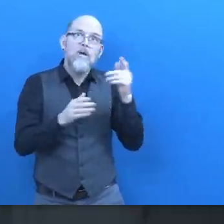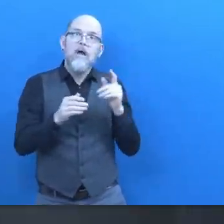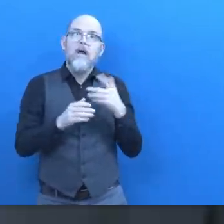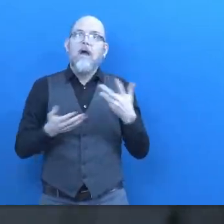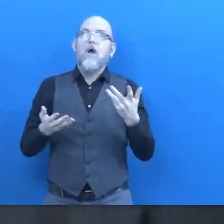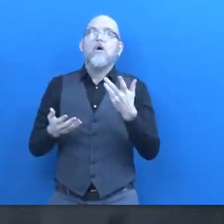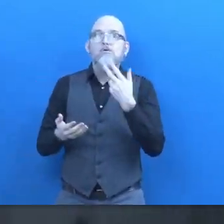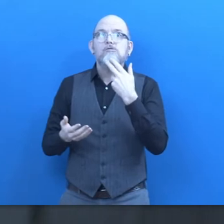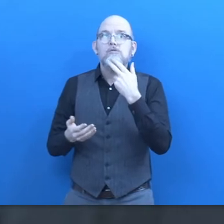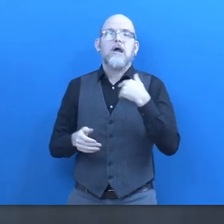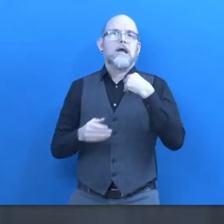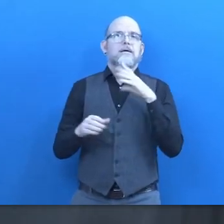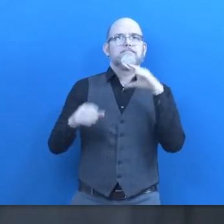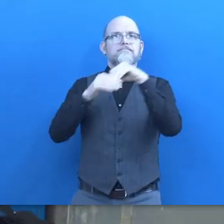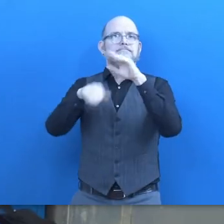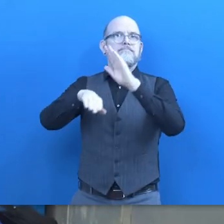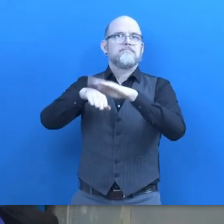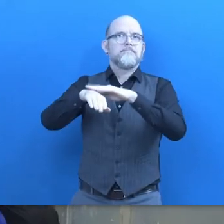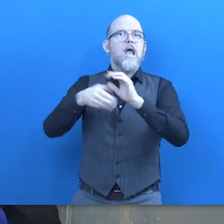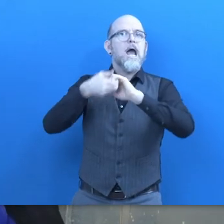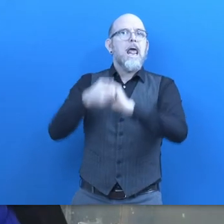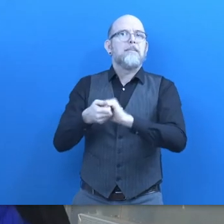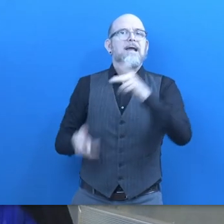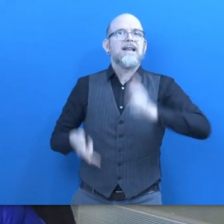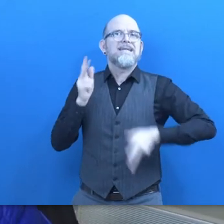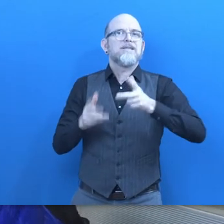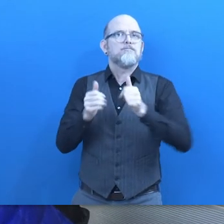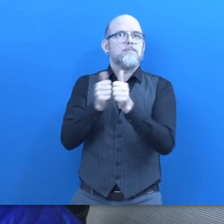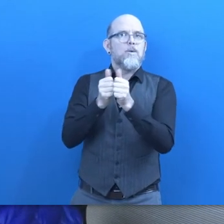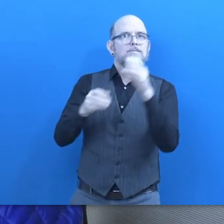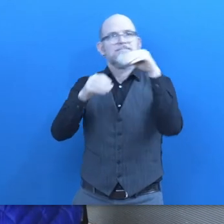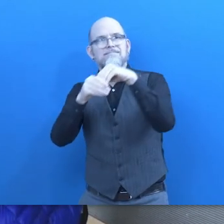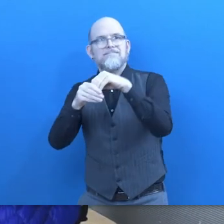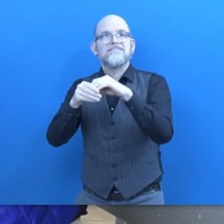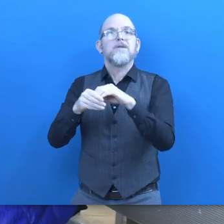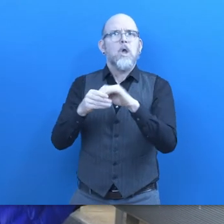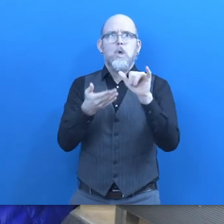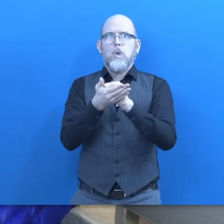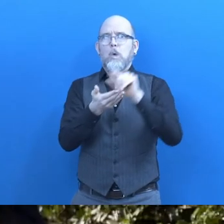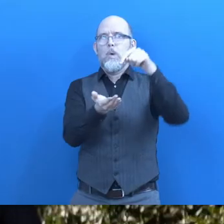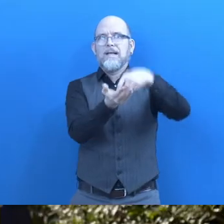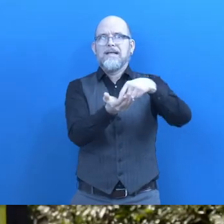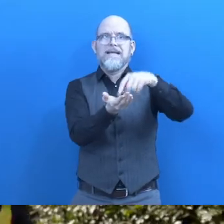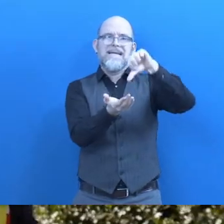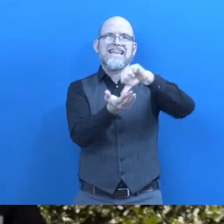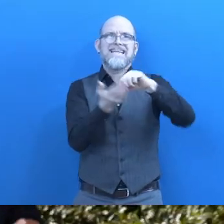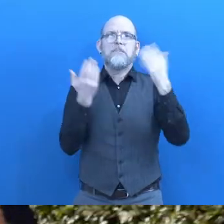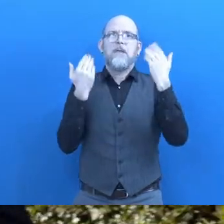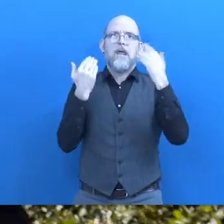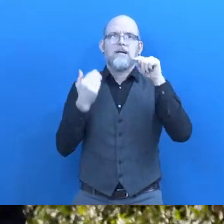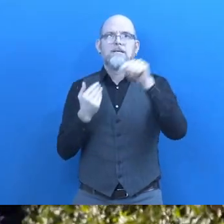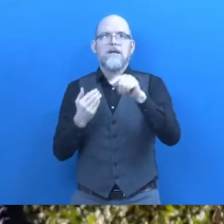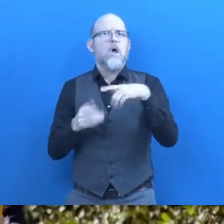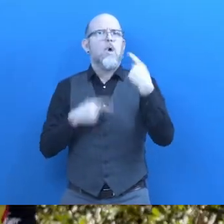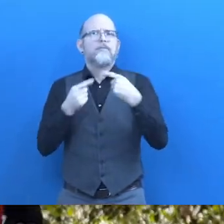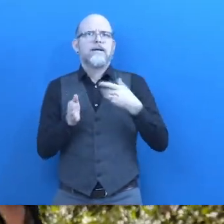and they met every week in Central Park and so I would take the train with my guide dog into the city and someone they had volunteers to hold on to your dog